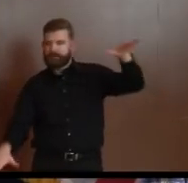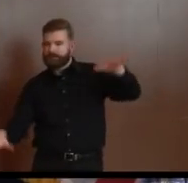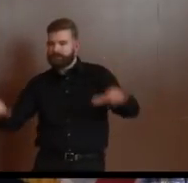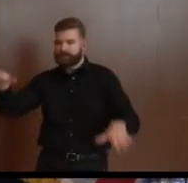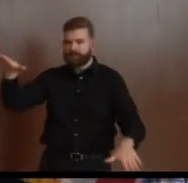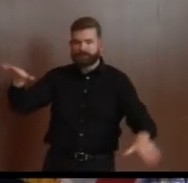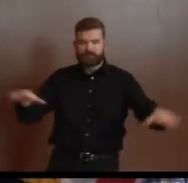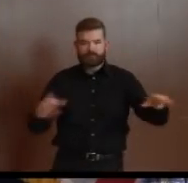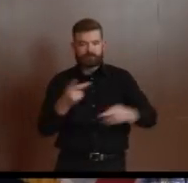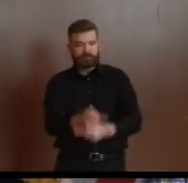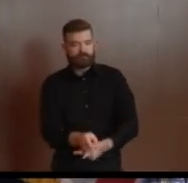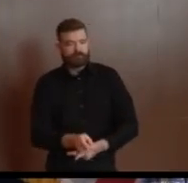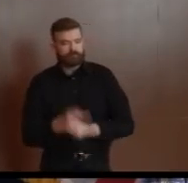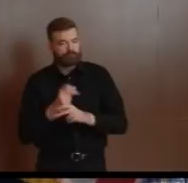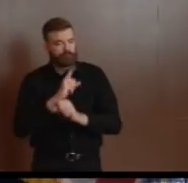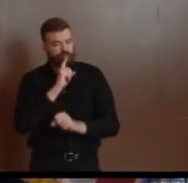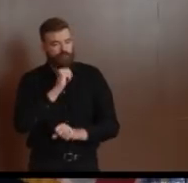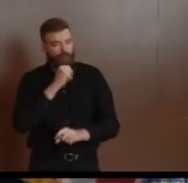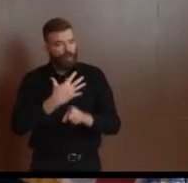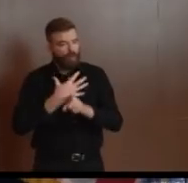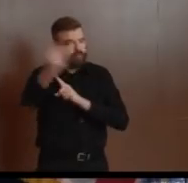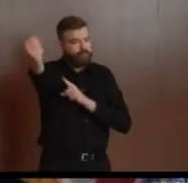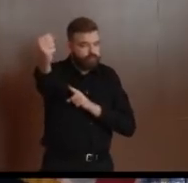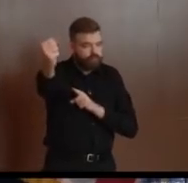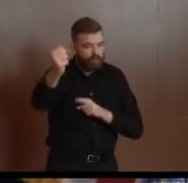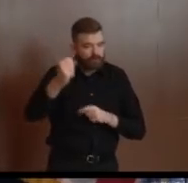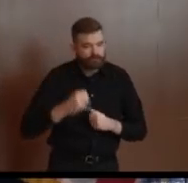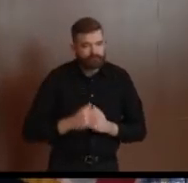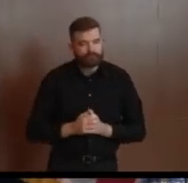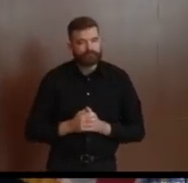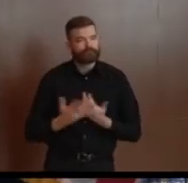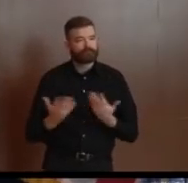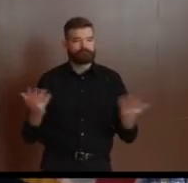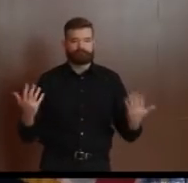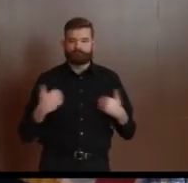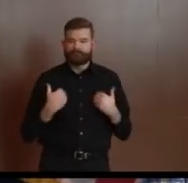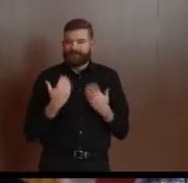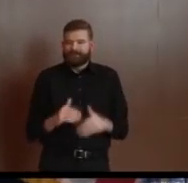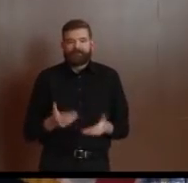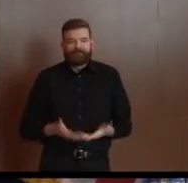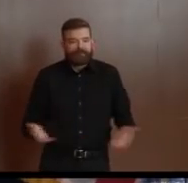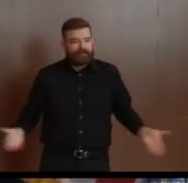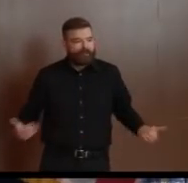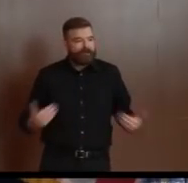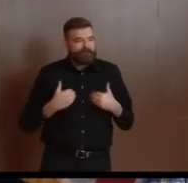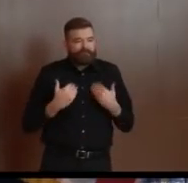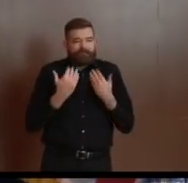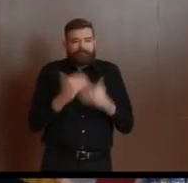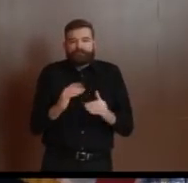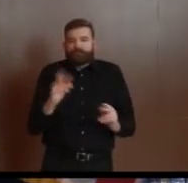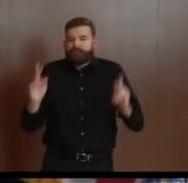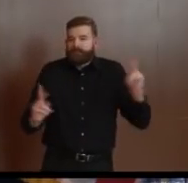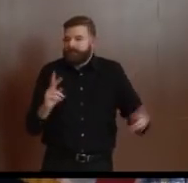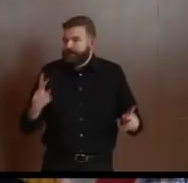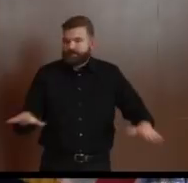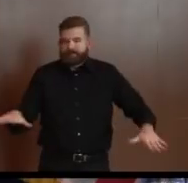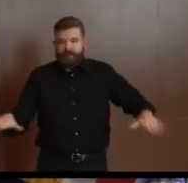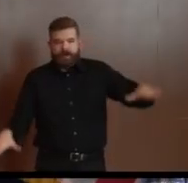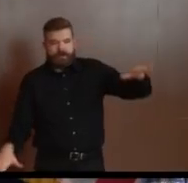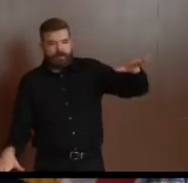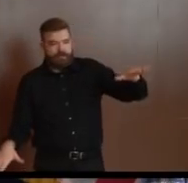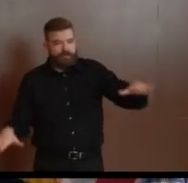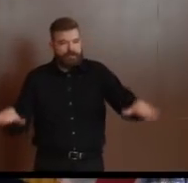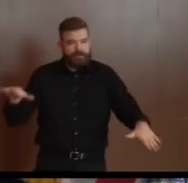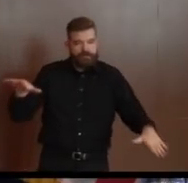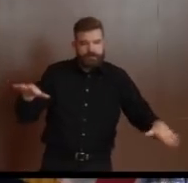in a limited resource world and a limited manpower world, we may have to tilt the machine more toward the care